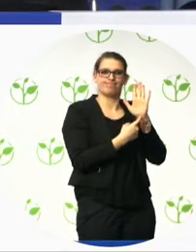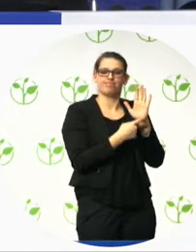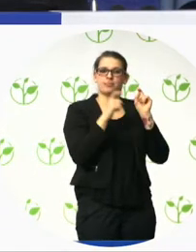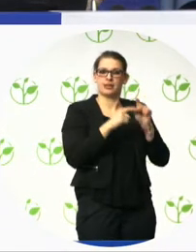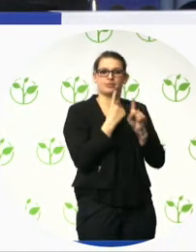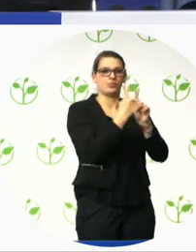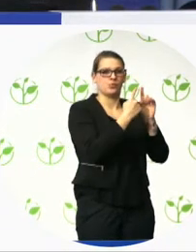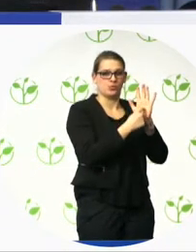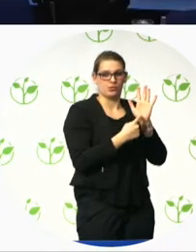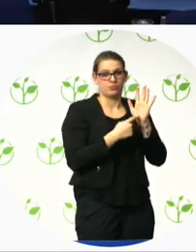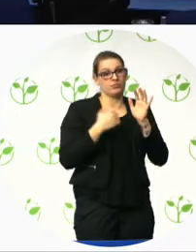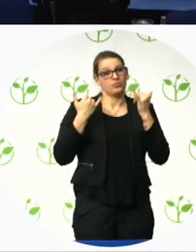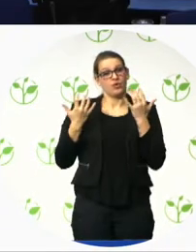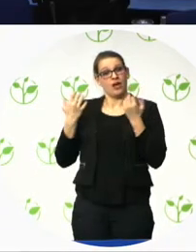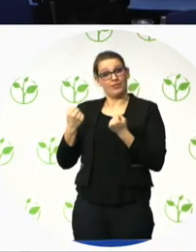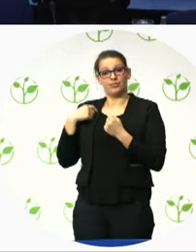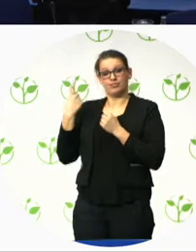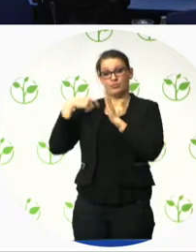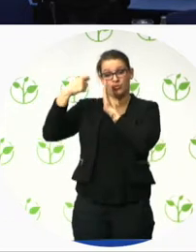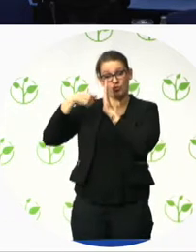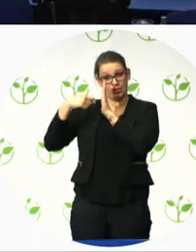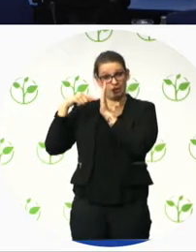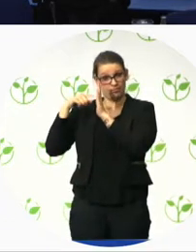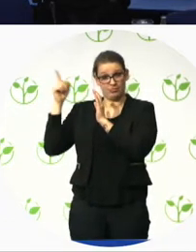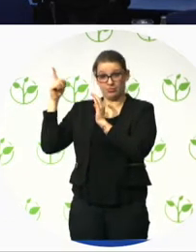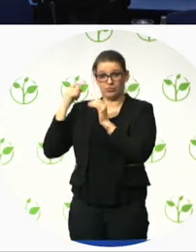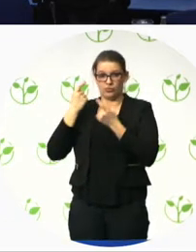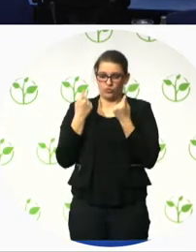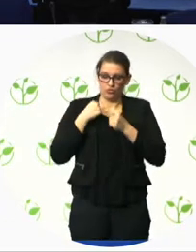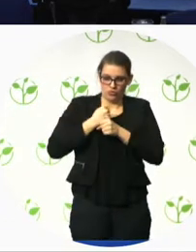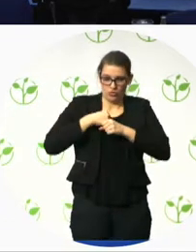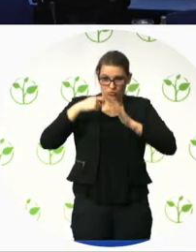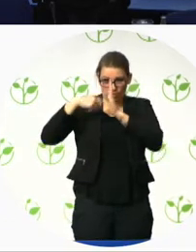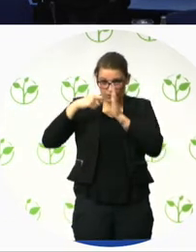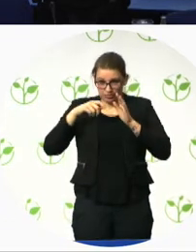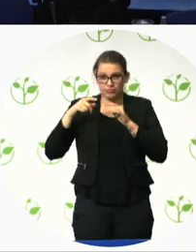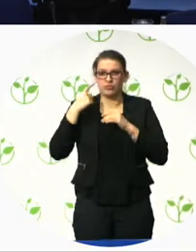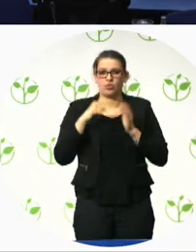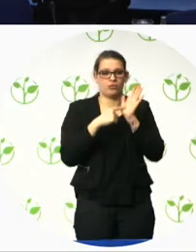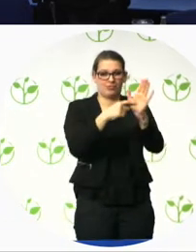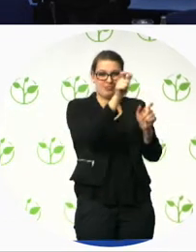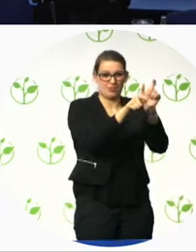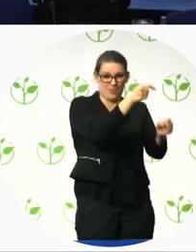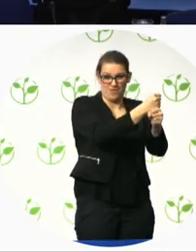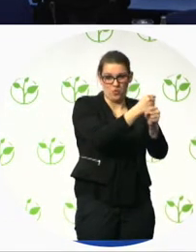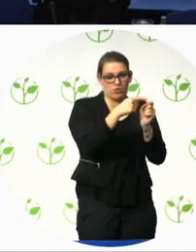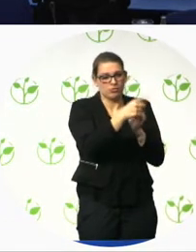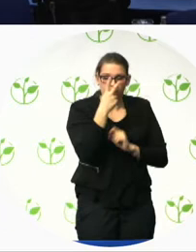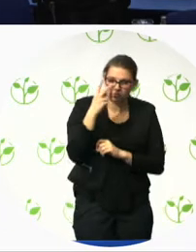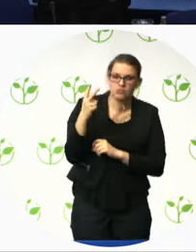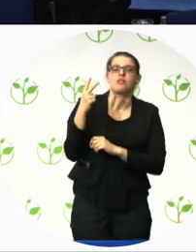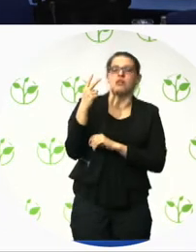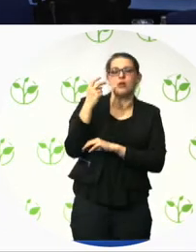and encourage feedback from them. And it was accepted as part of our mandate, included within our induction and